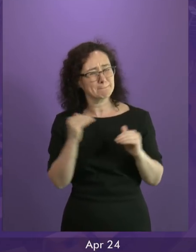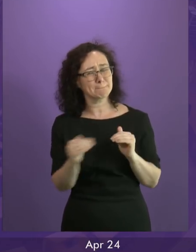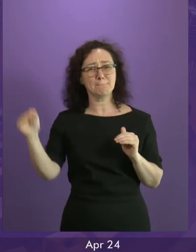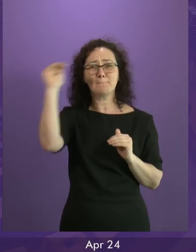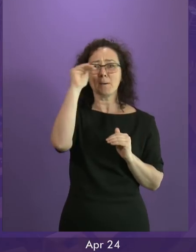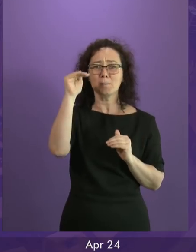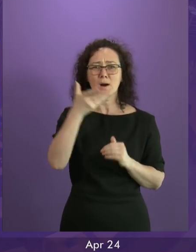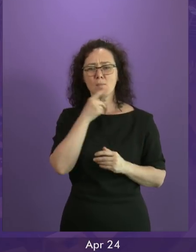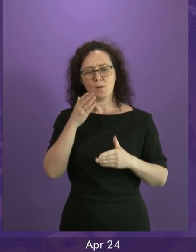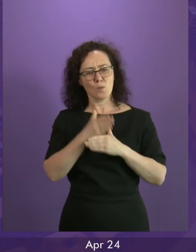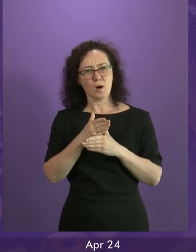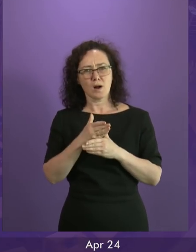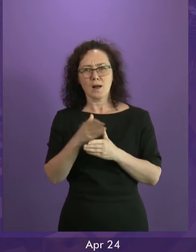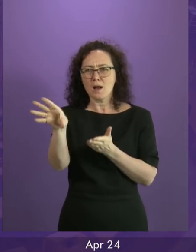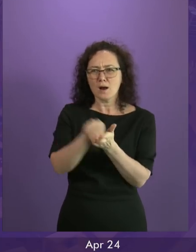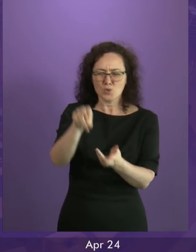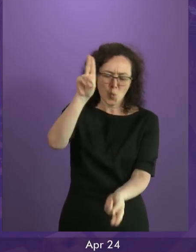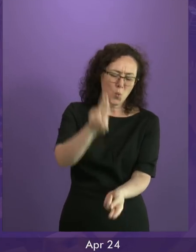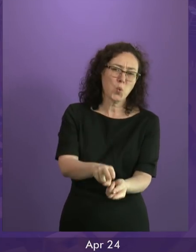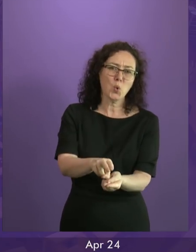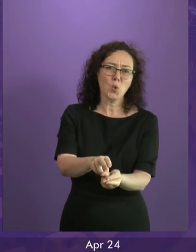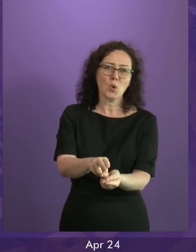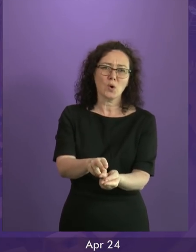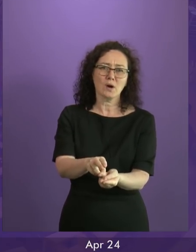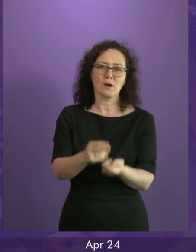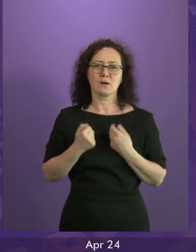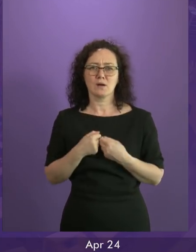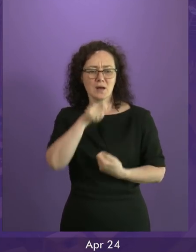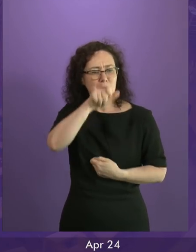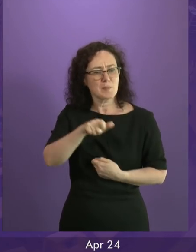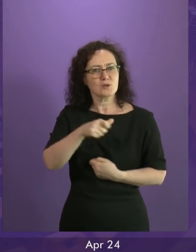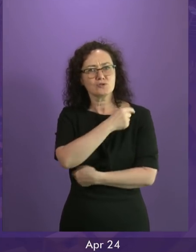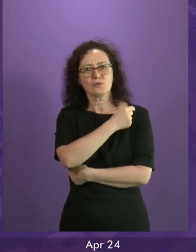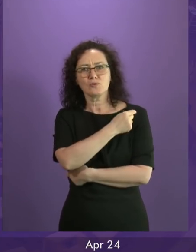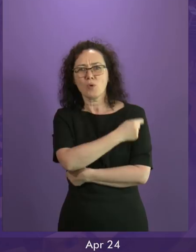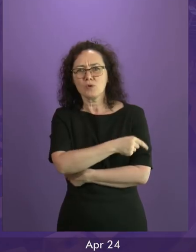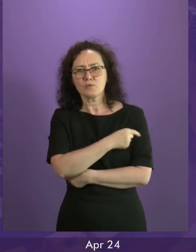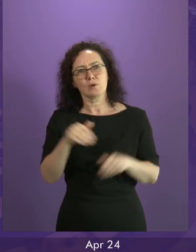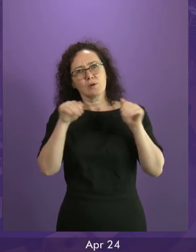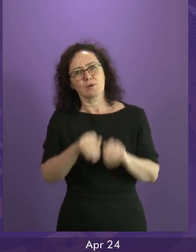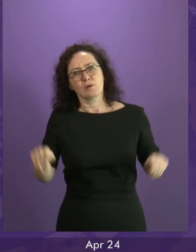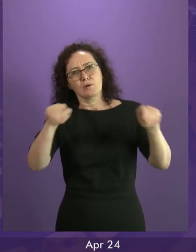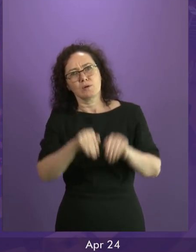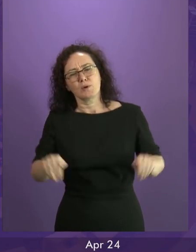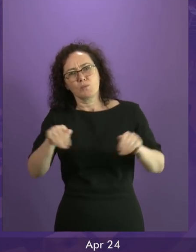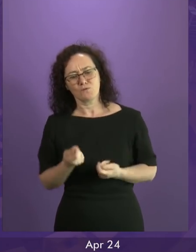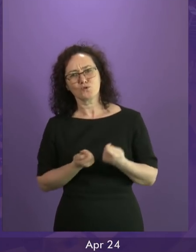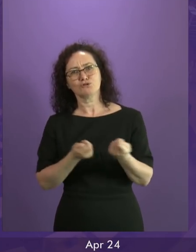pay and patients are stranded on NHS waiting lists waiting for treatment? First Minister.